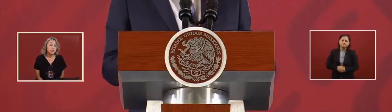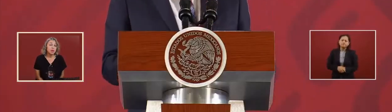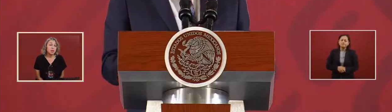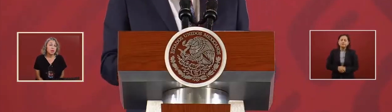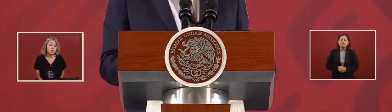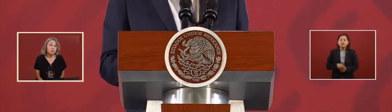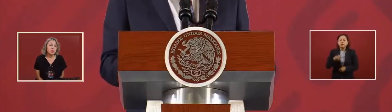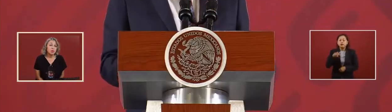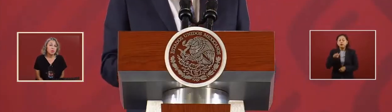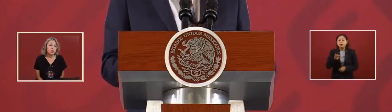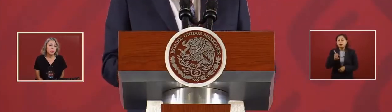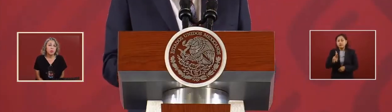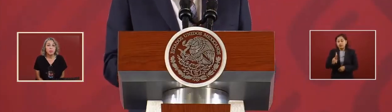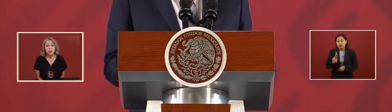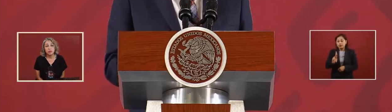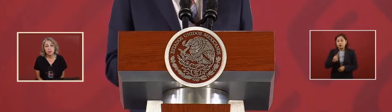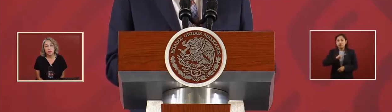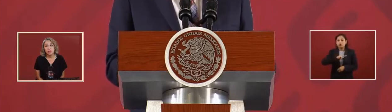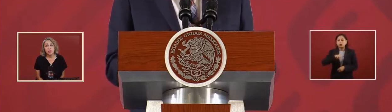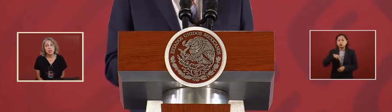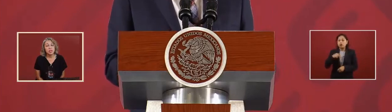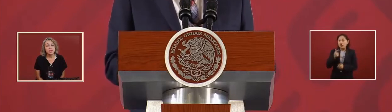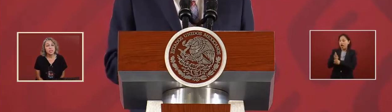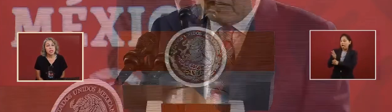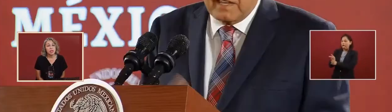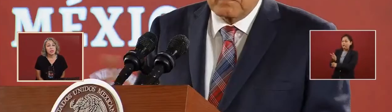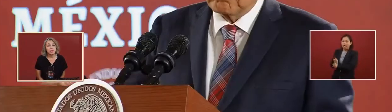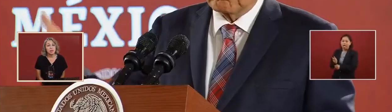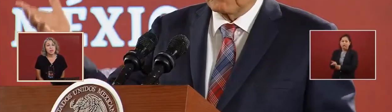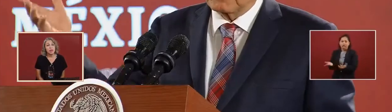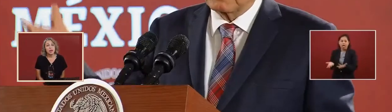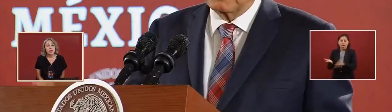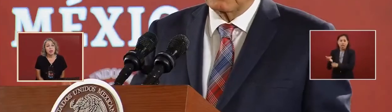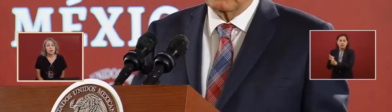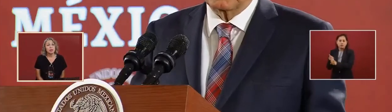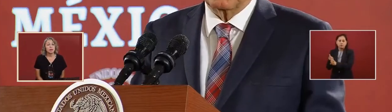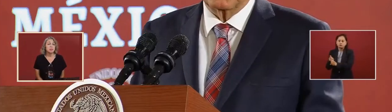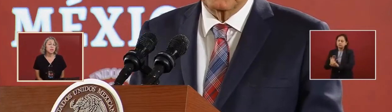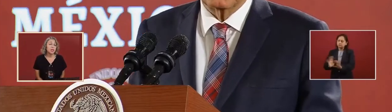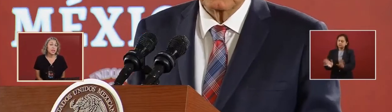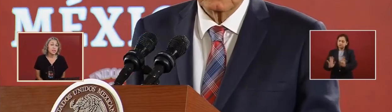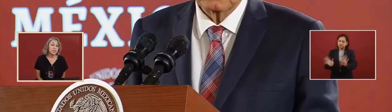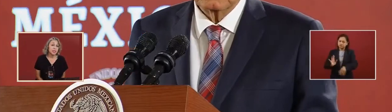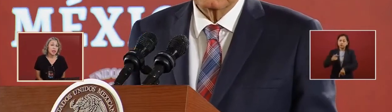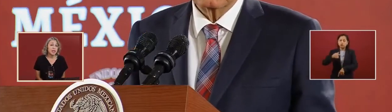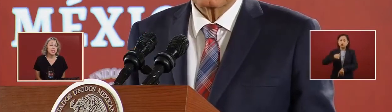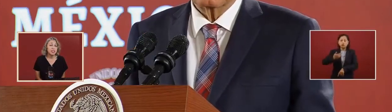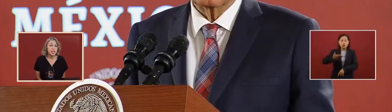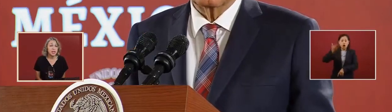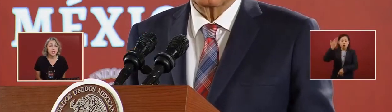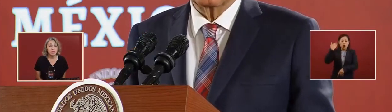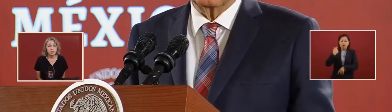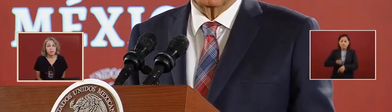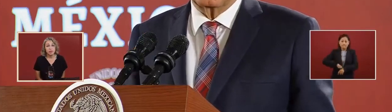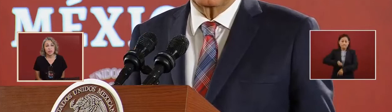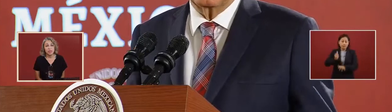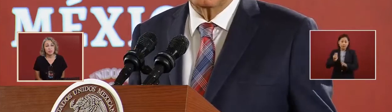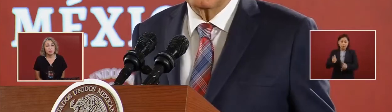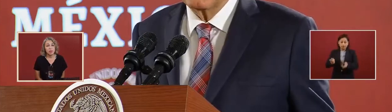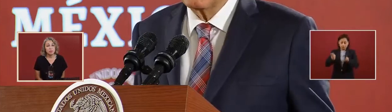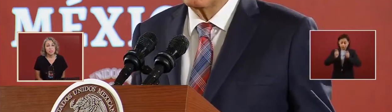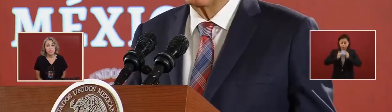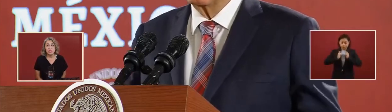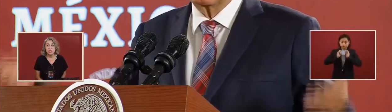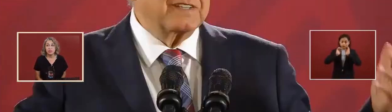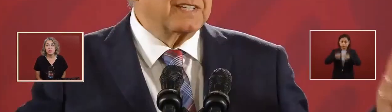these complaints. I said it even before I took my position. Because